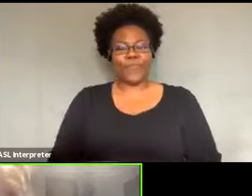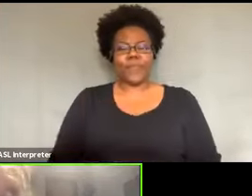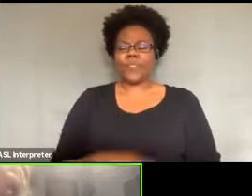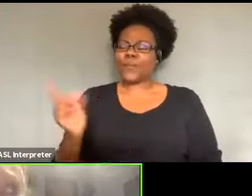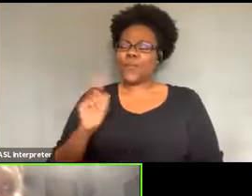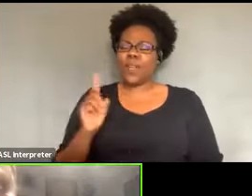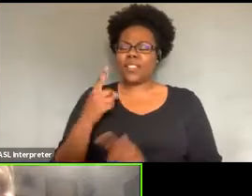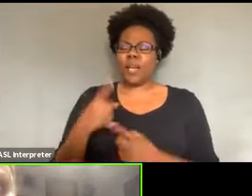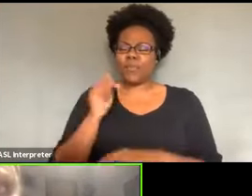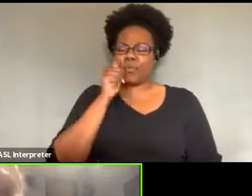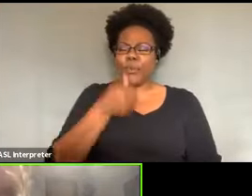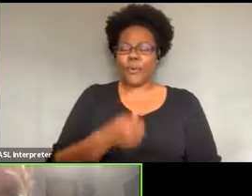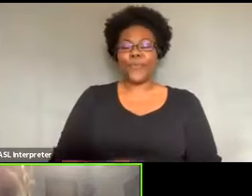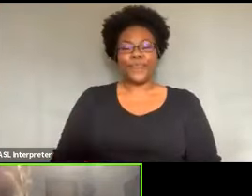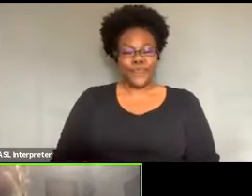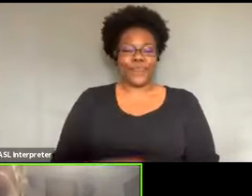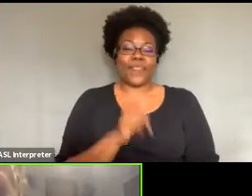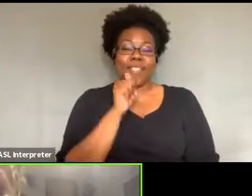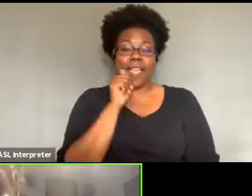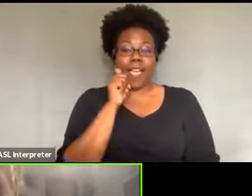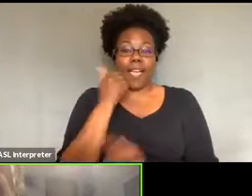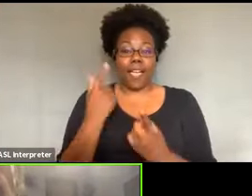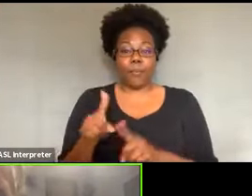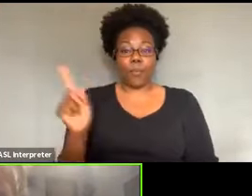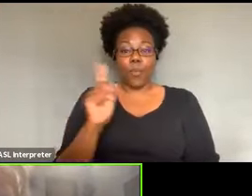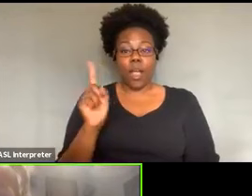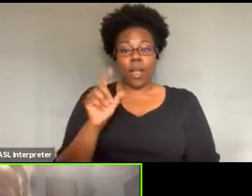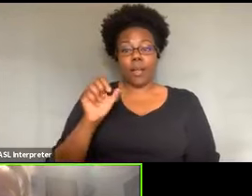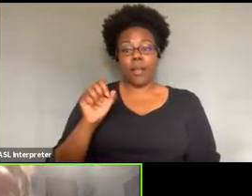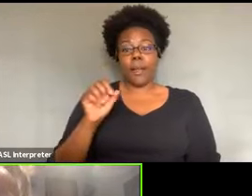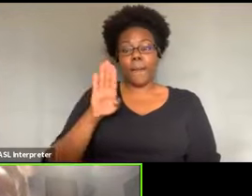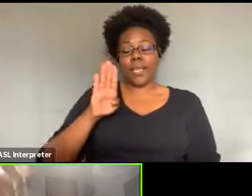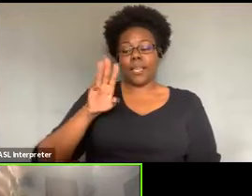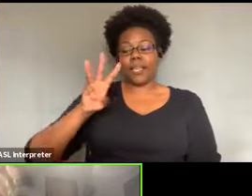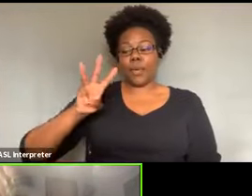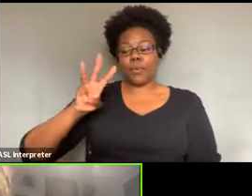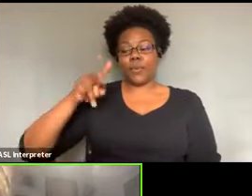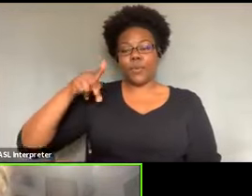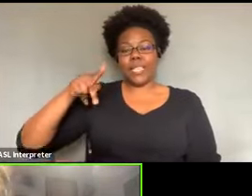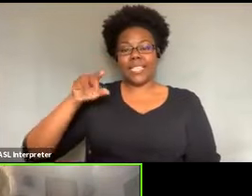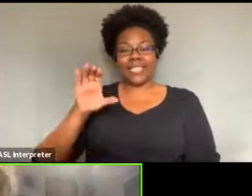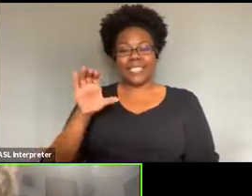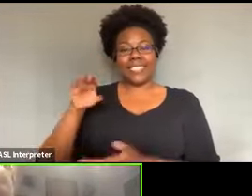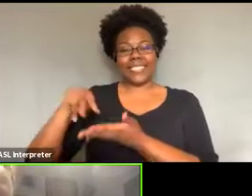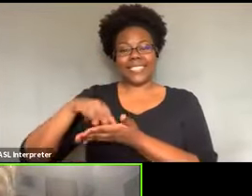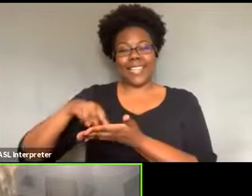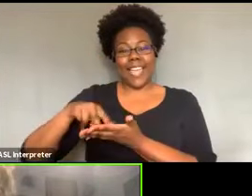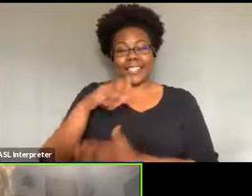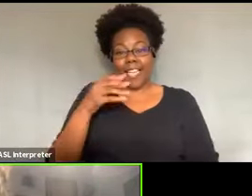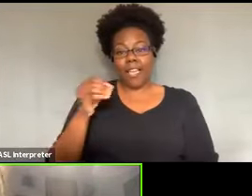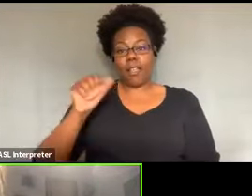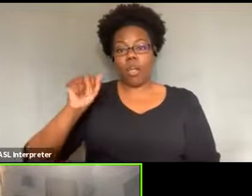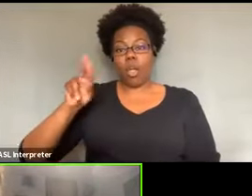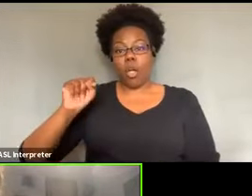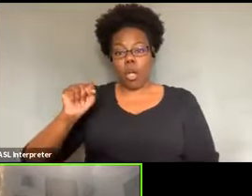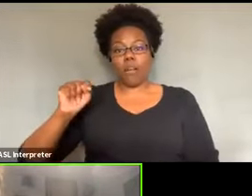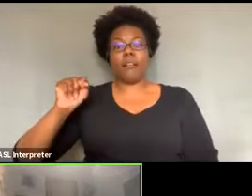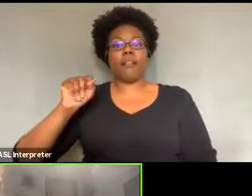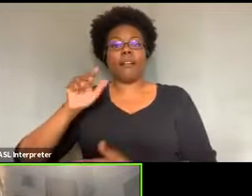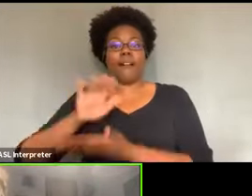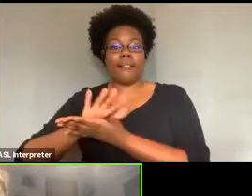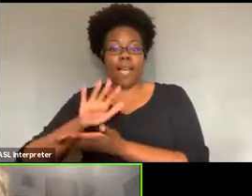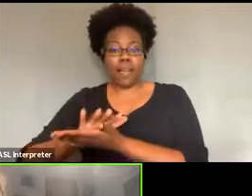This is happening at the studio, the BWPC dance and art Academy. So everything is online. Everything is virtual.